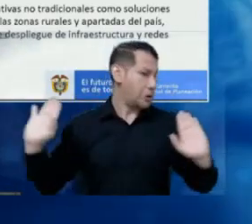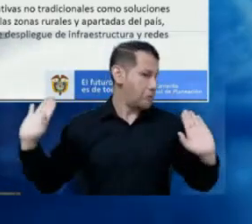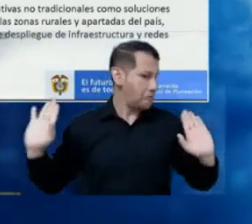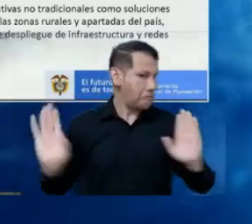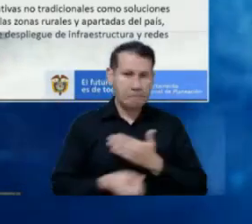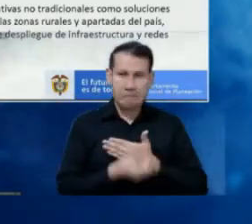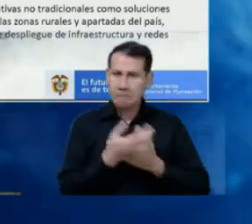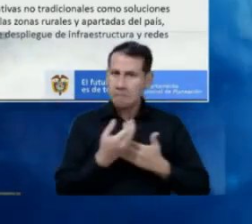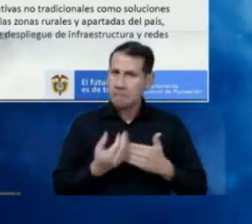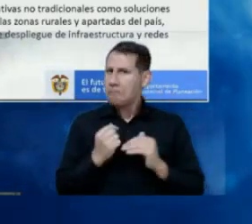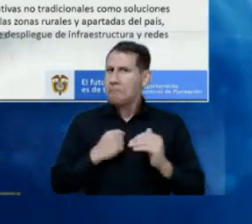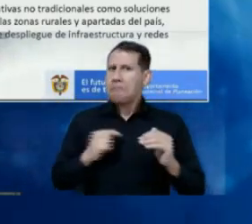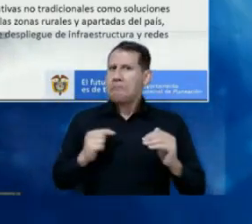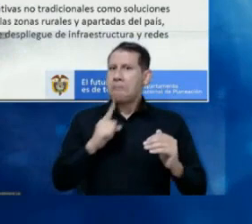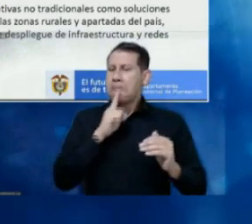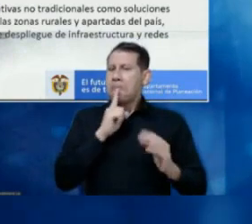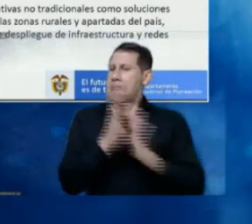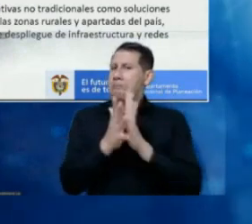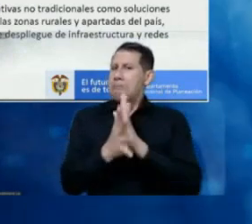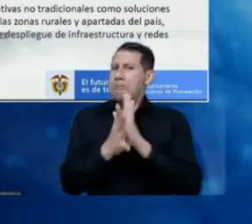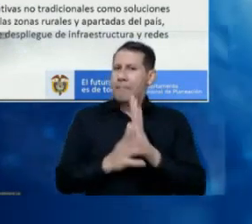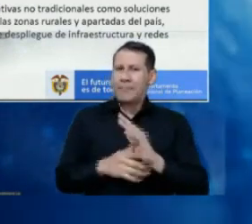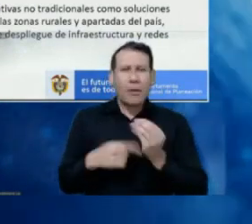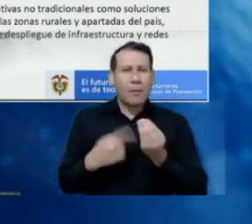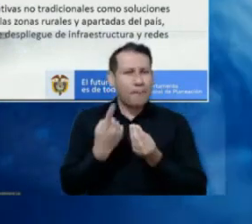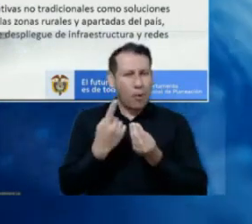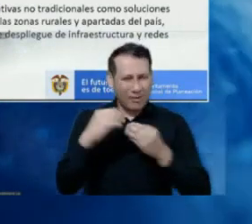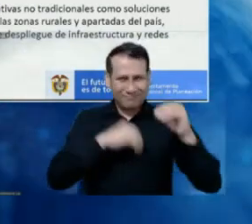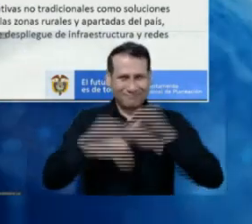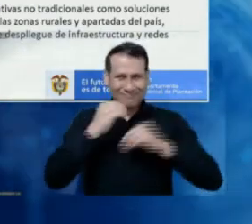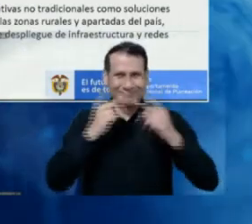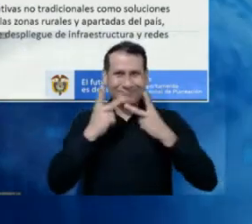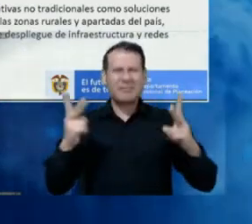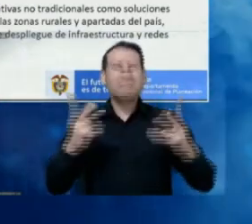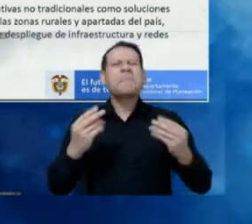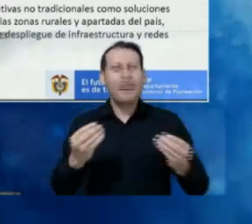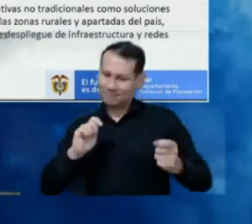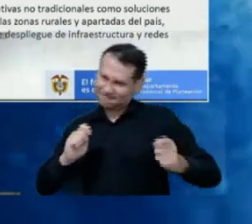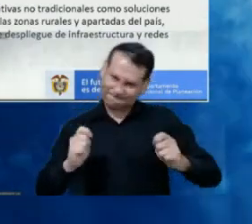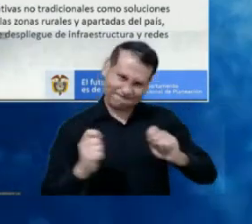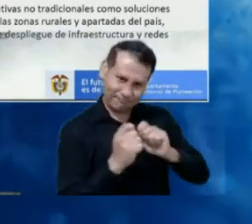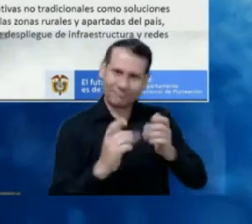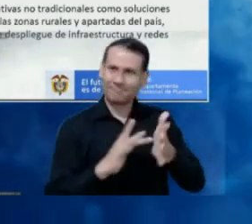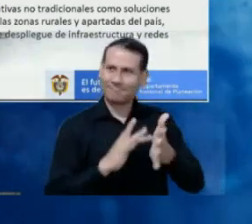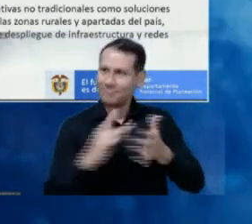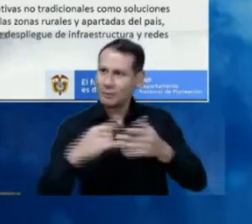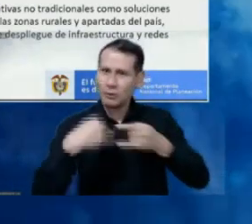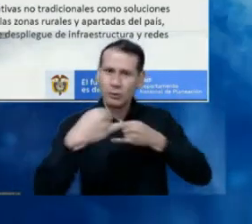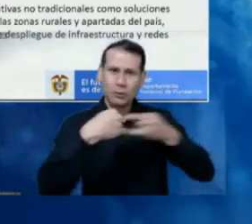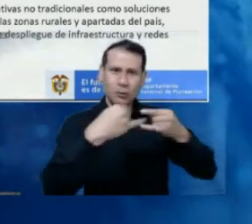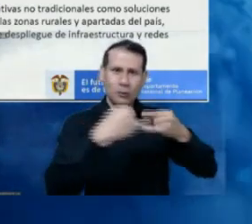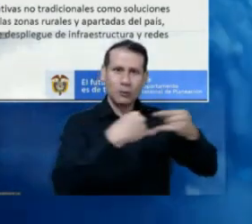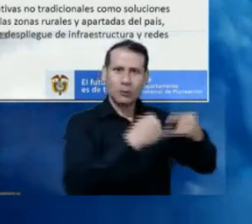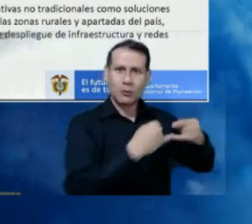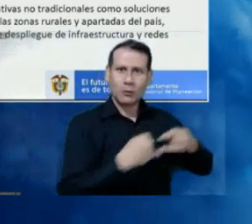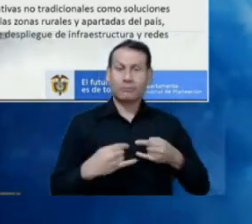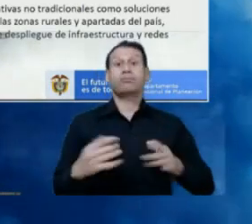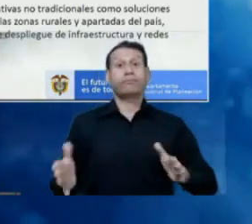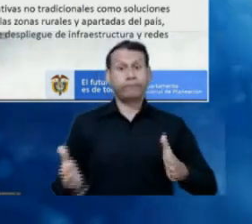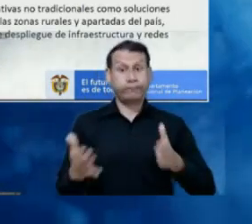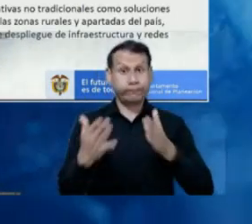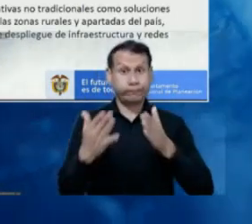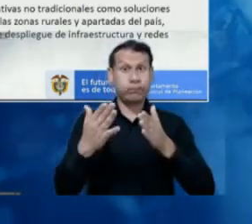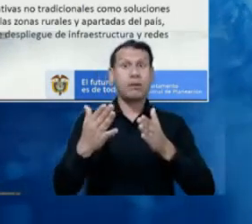just to say that public policy for the digital transformation are going to have, or we are going to be successful